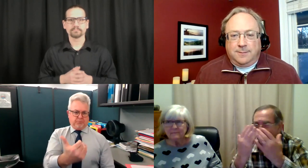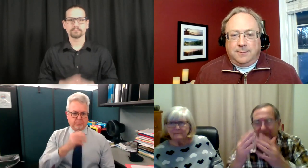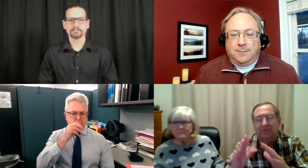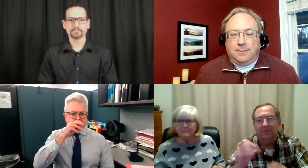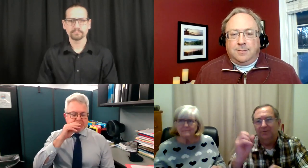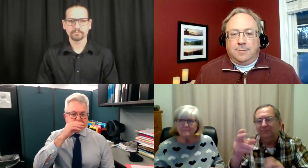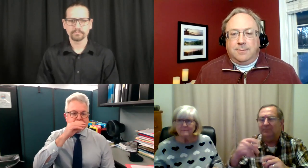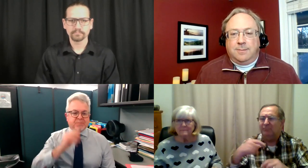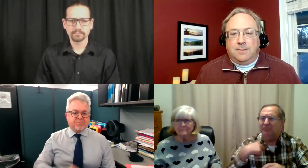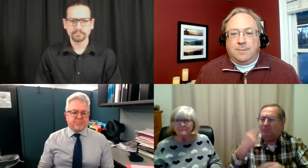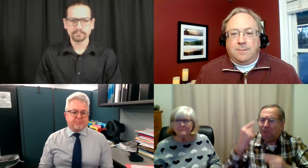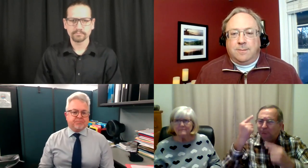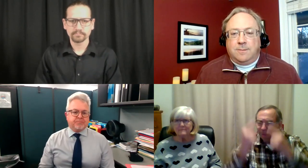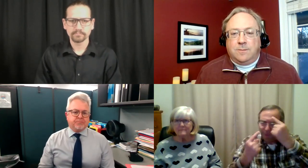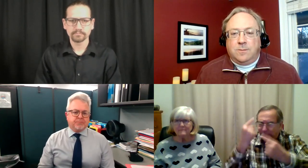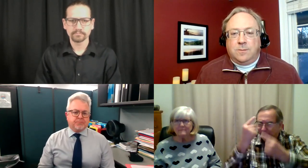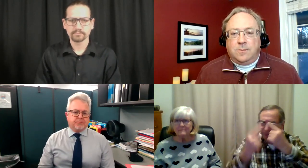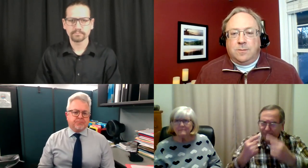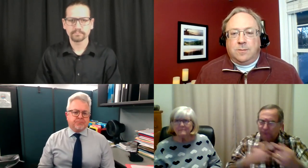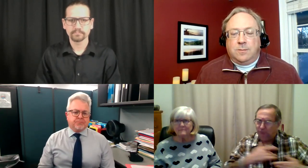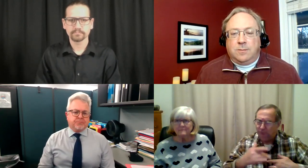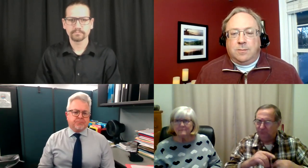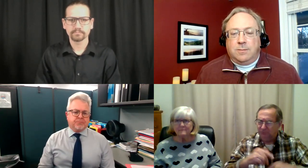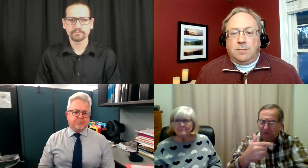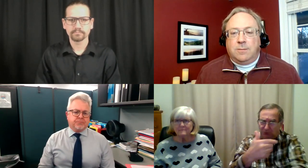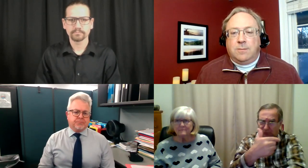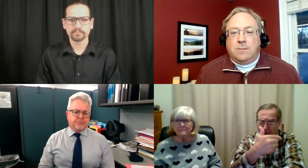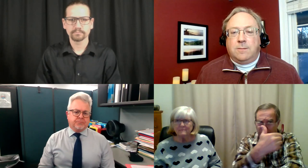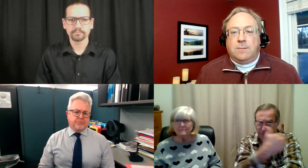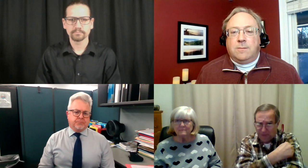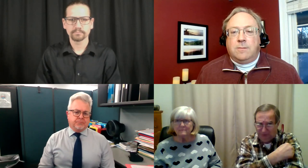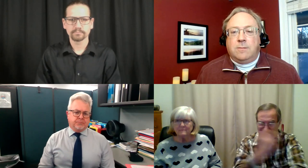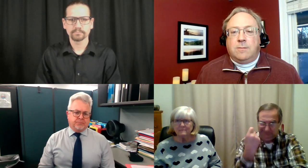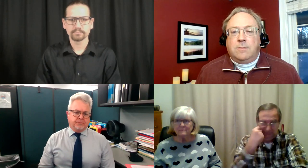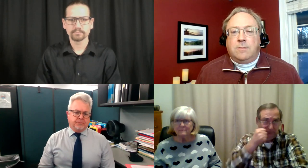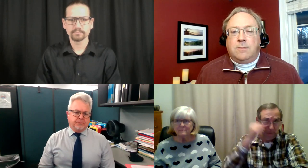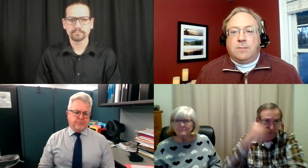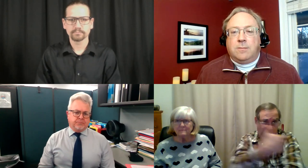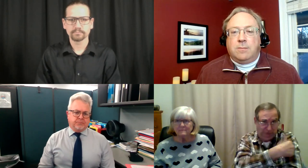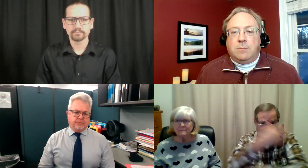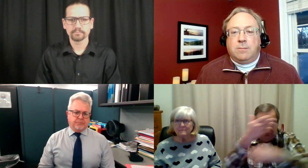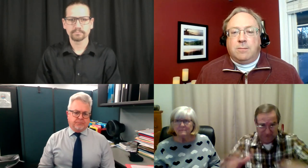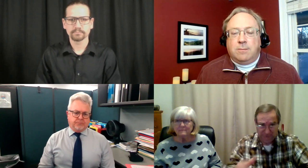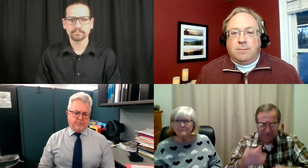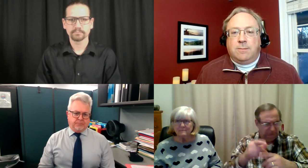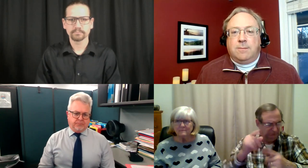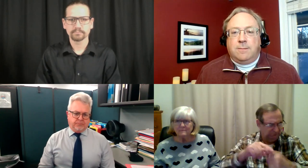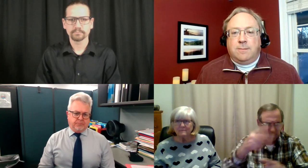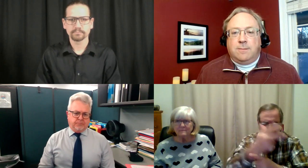good. Yes. Okay. I'm wondering if I get the shot.